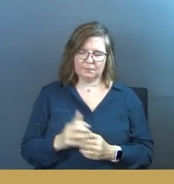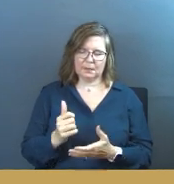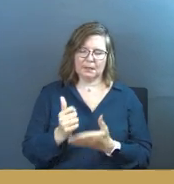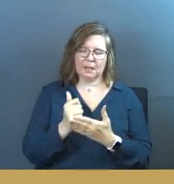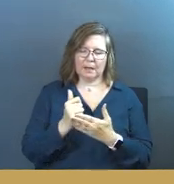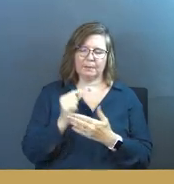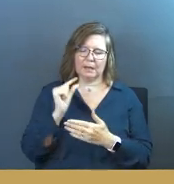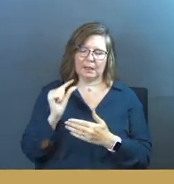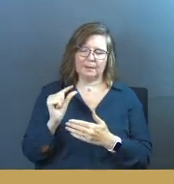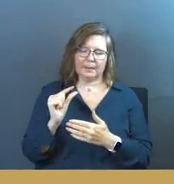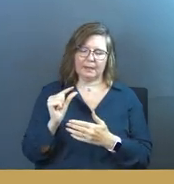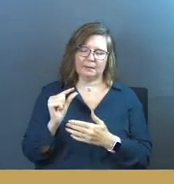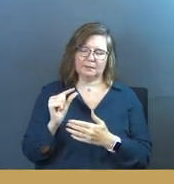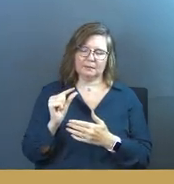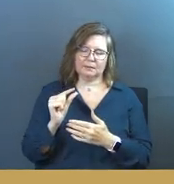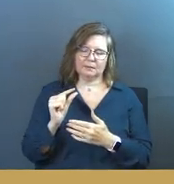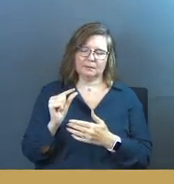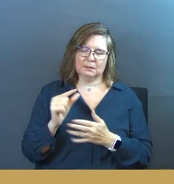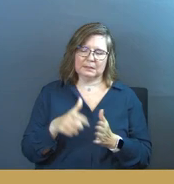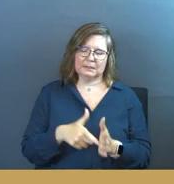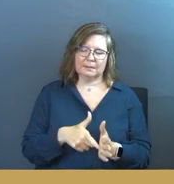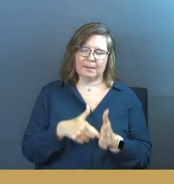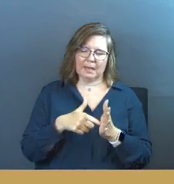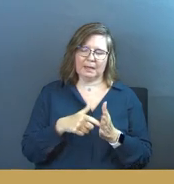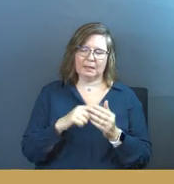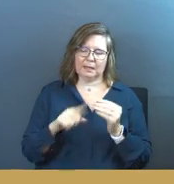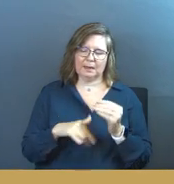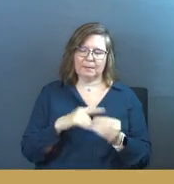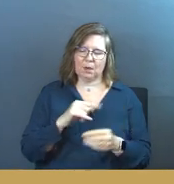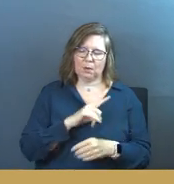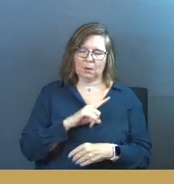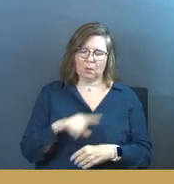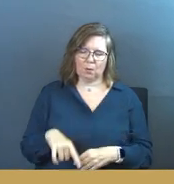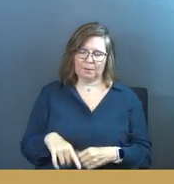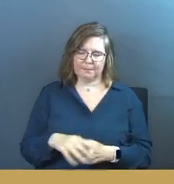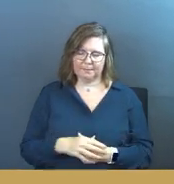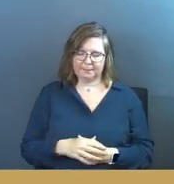Help us to be a little bit demanding about it, Lord.